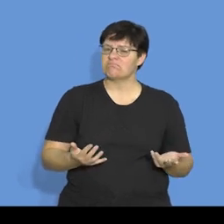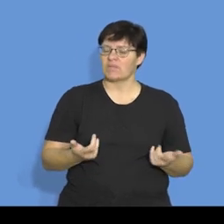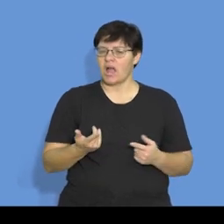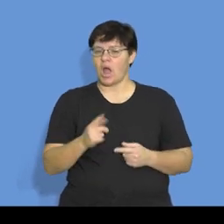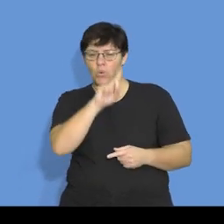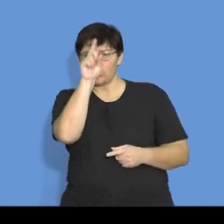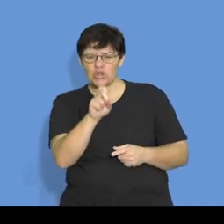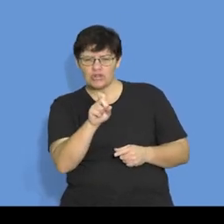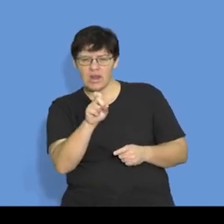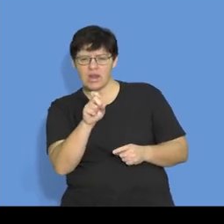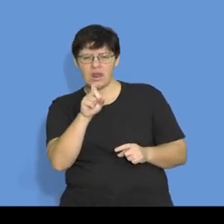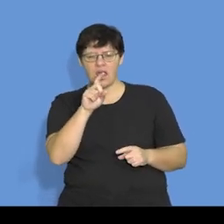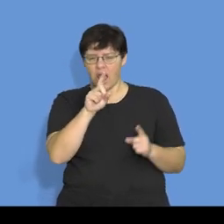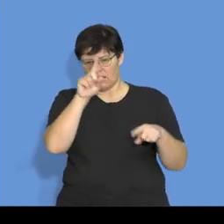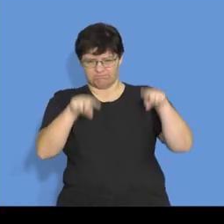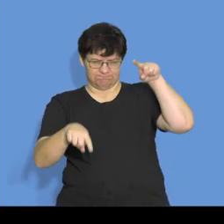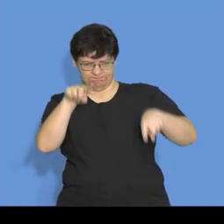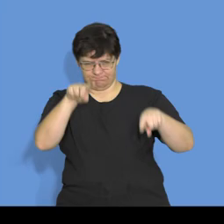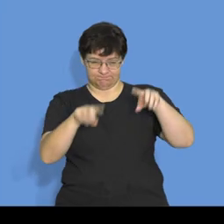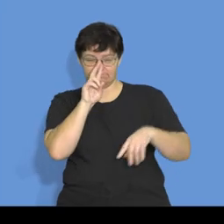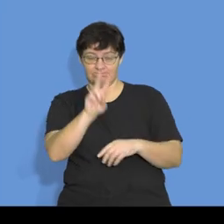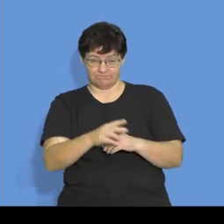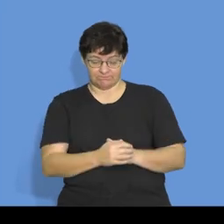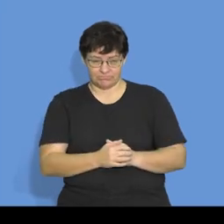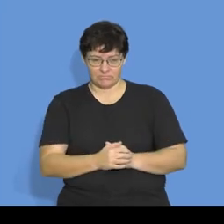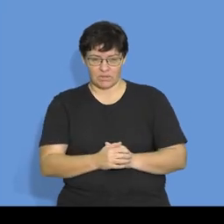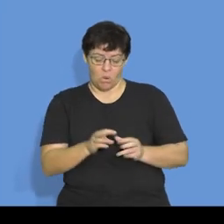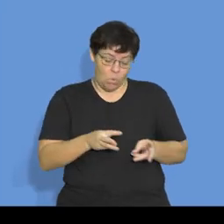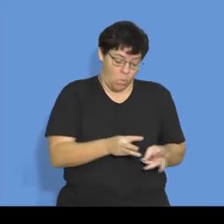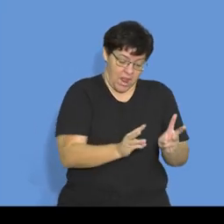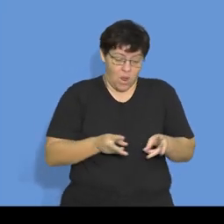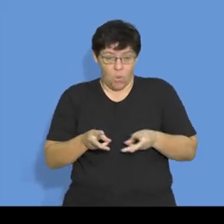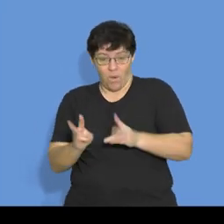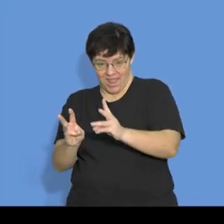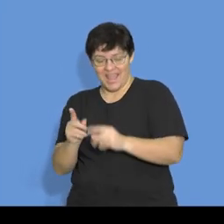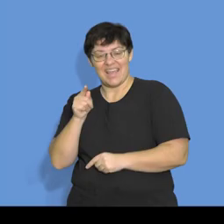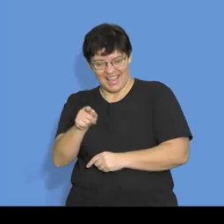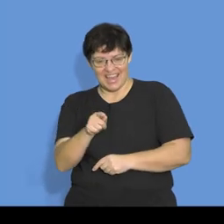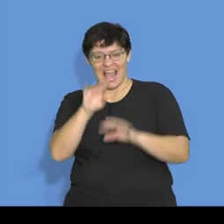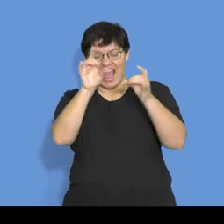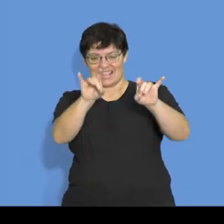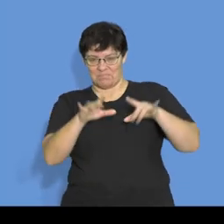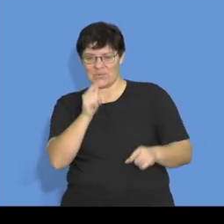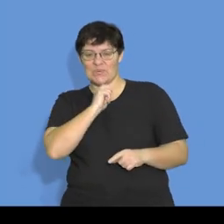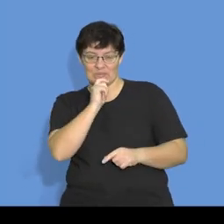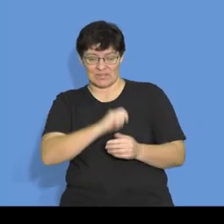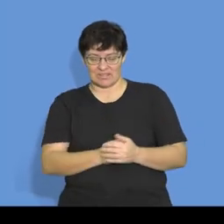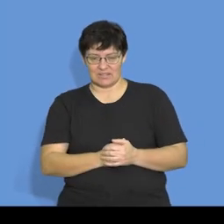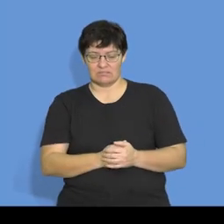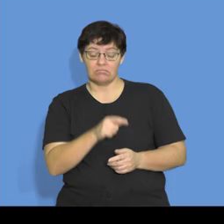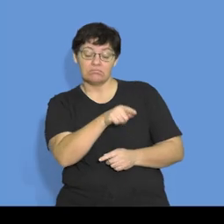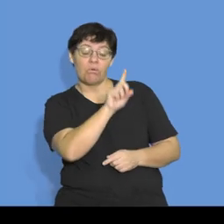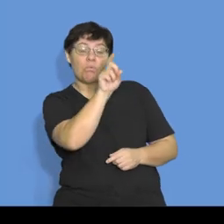question. Look at the different method the examiner uses for this particular question. The question